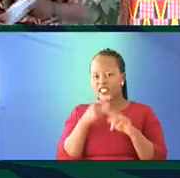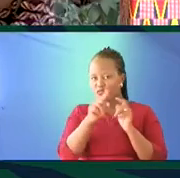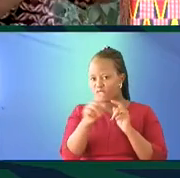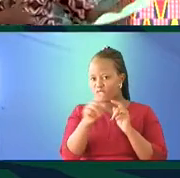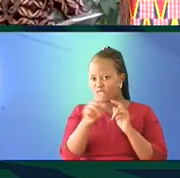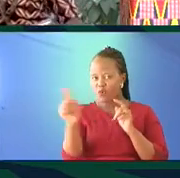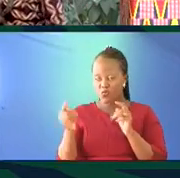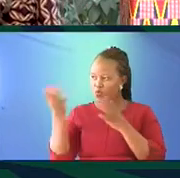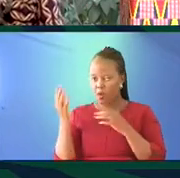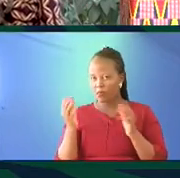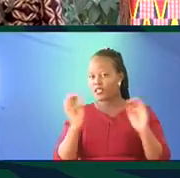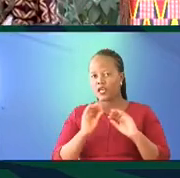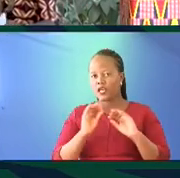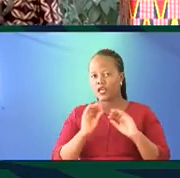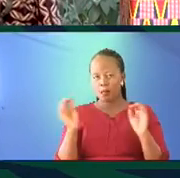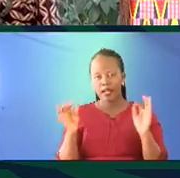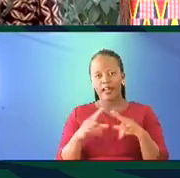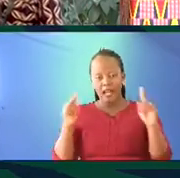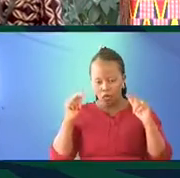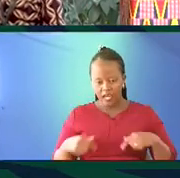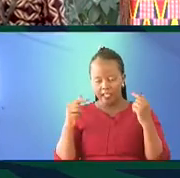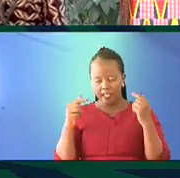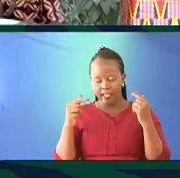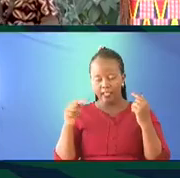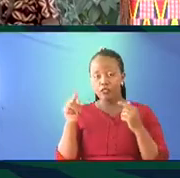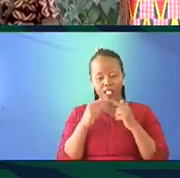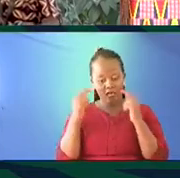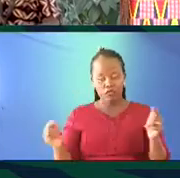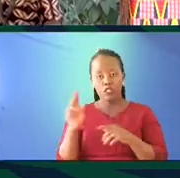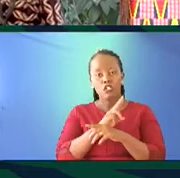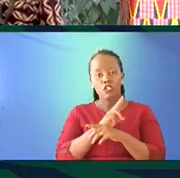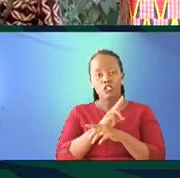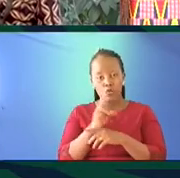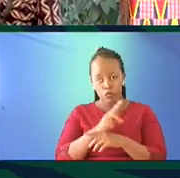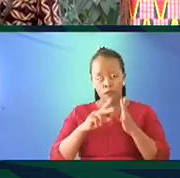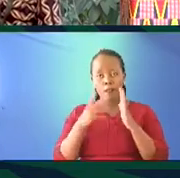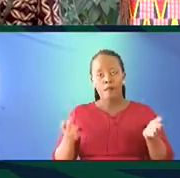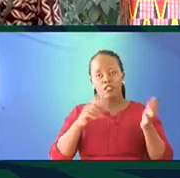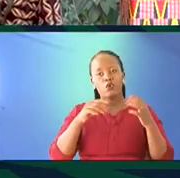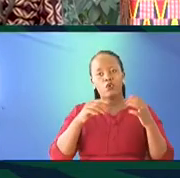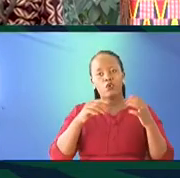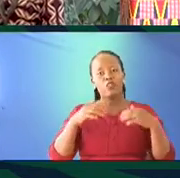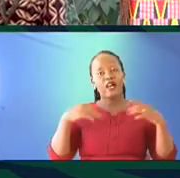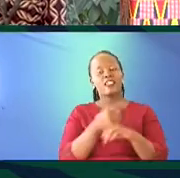from us and taken abroad. It is here with us. It is us who are refusing to use it. So, there's a bit of a difference here.